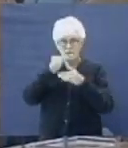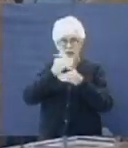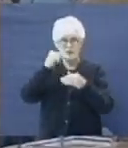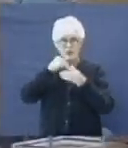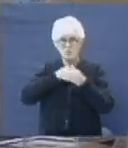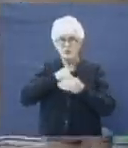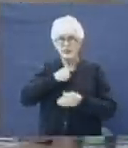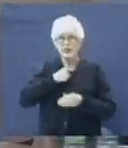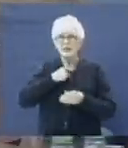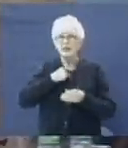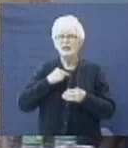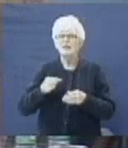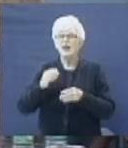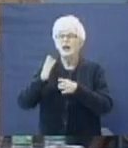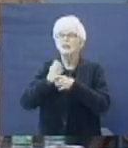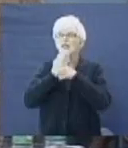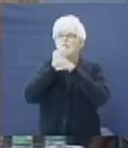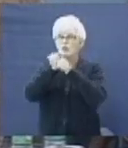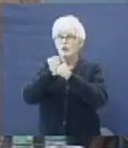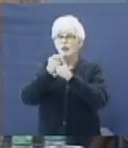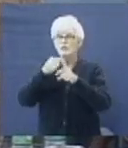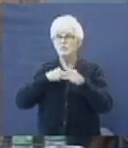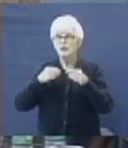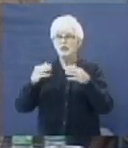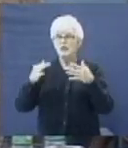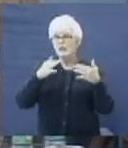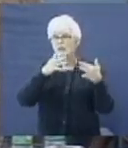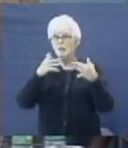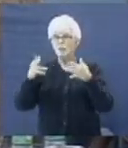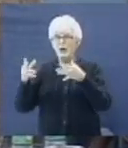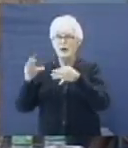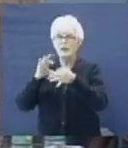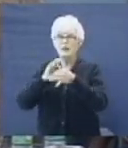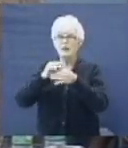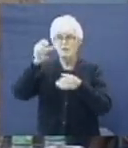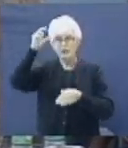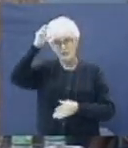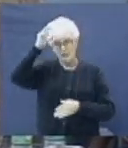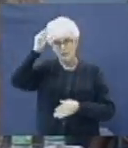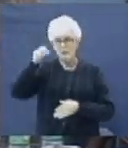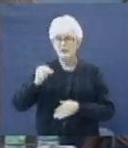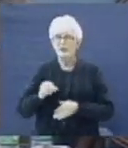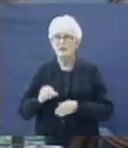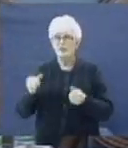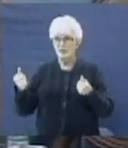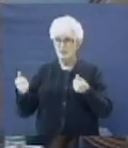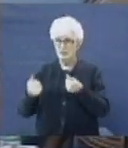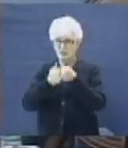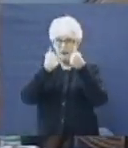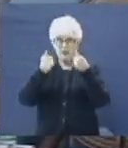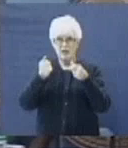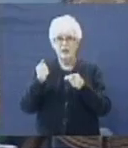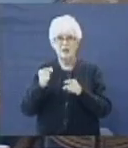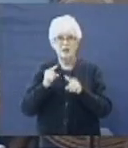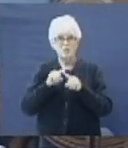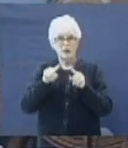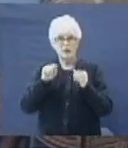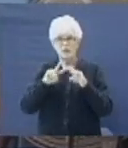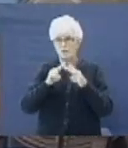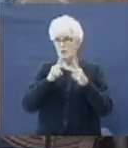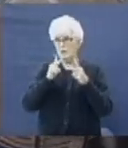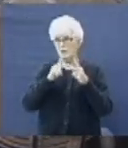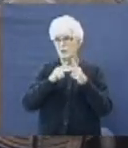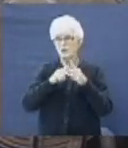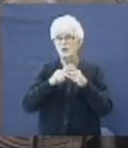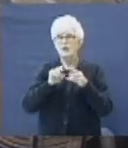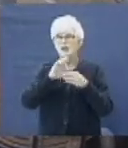that he would trust me in the valley and in the affliction. The challenge. But can I say number